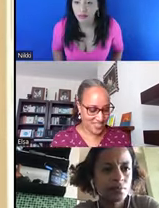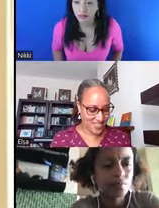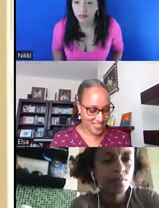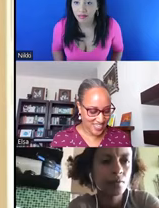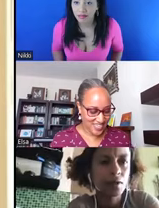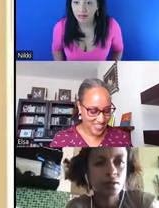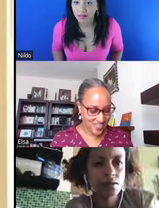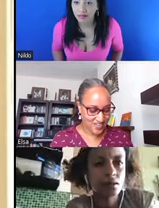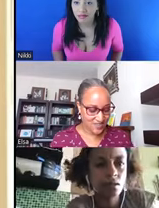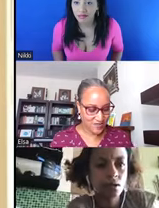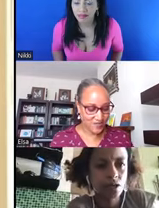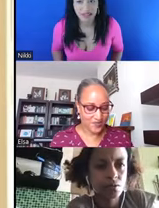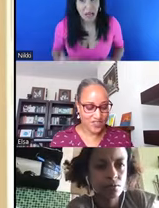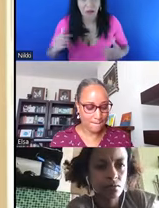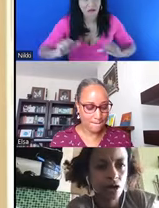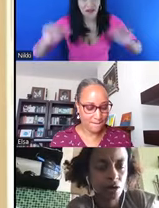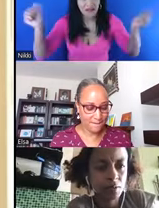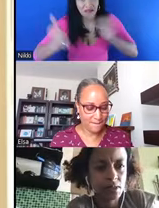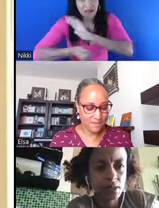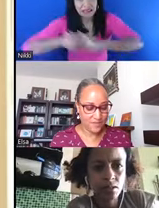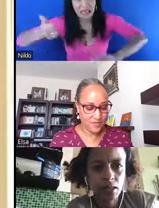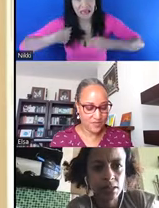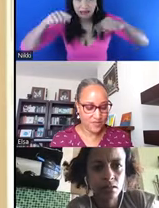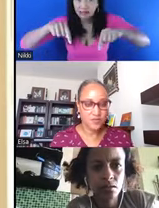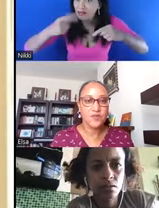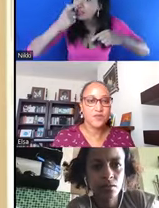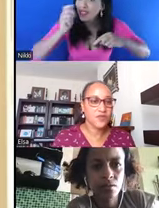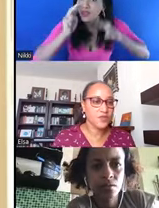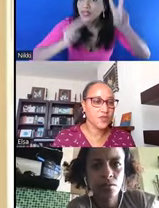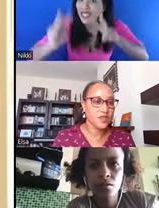this. Can you... Are you able to see it, Elsa?